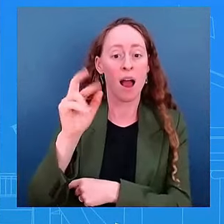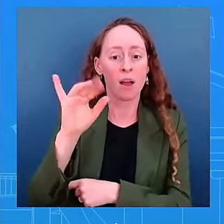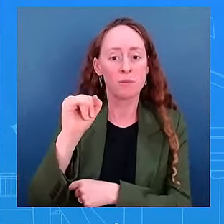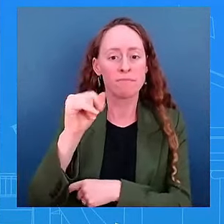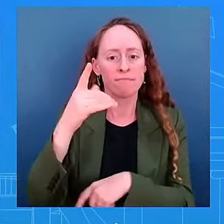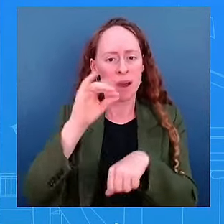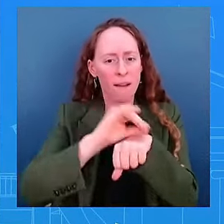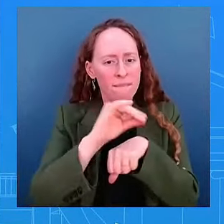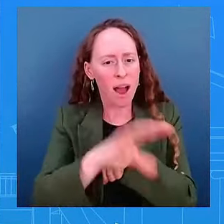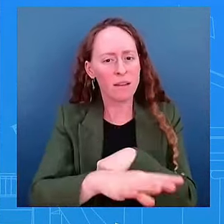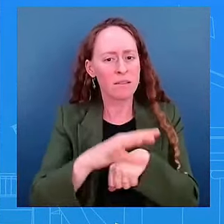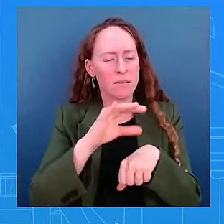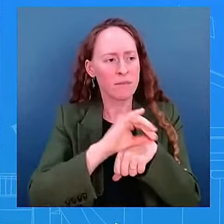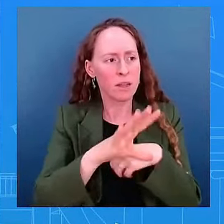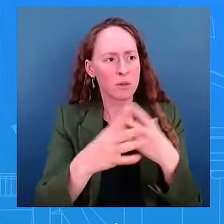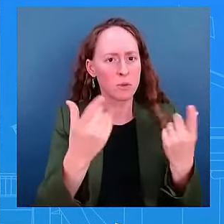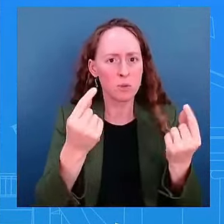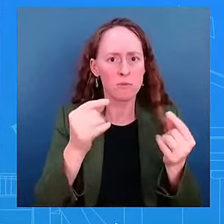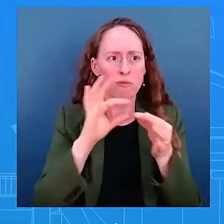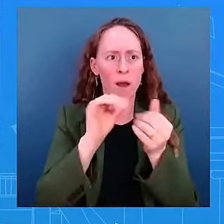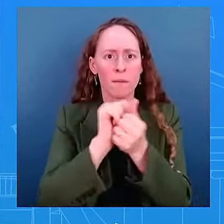Obviously they've spoken a couple of times.